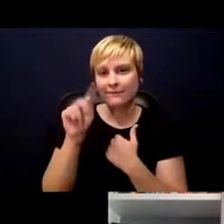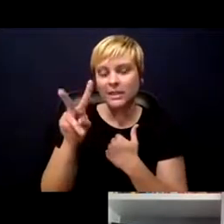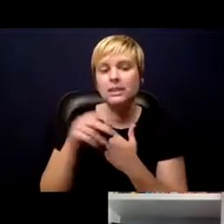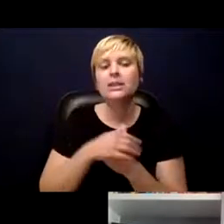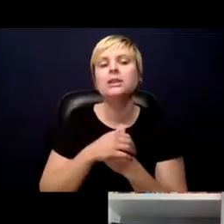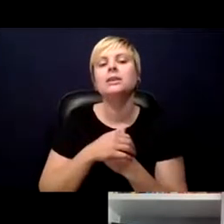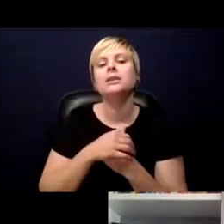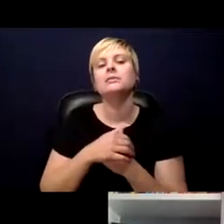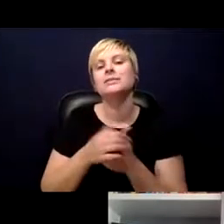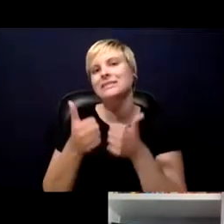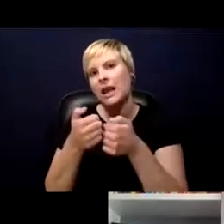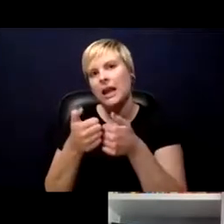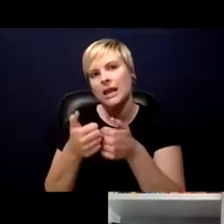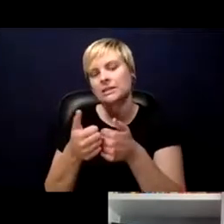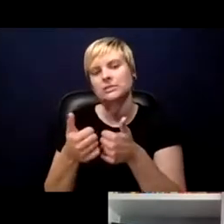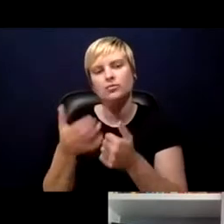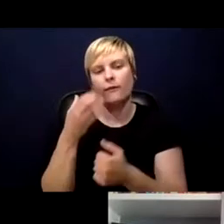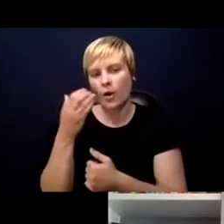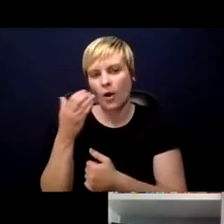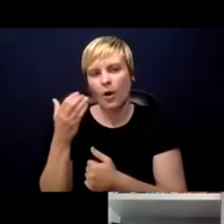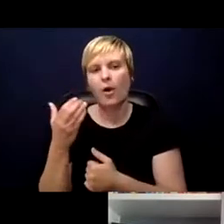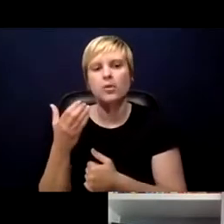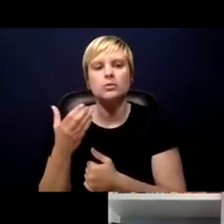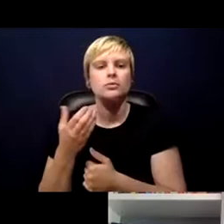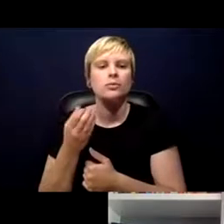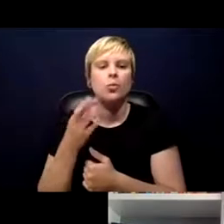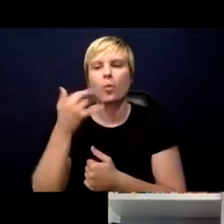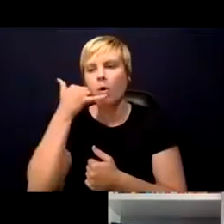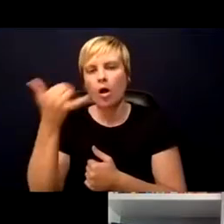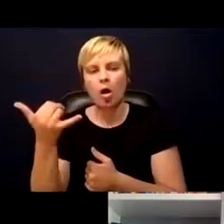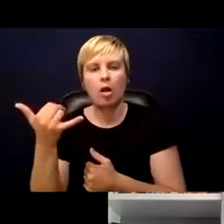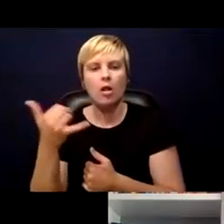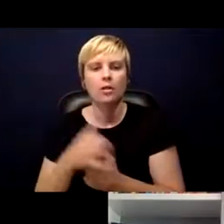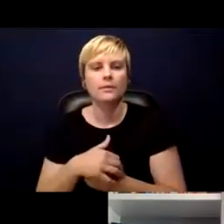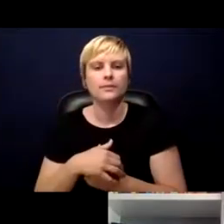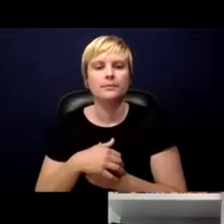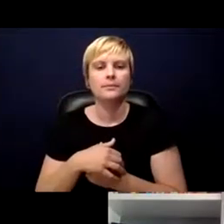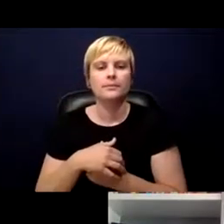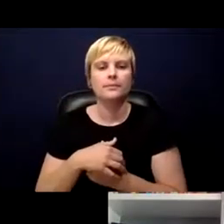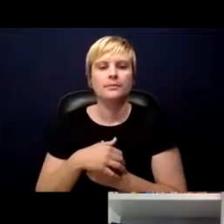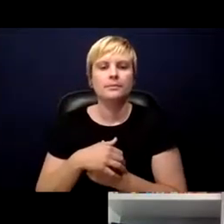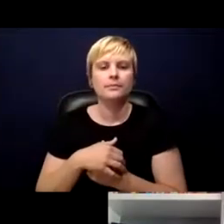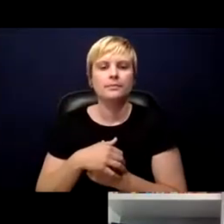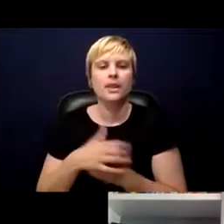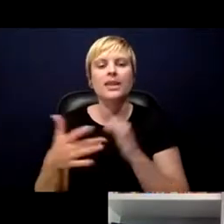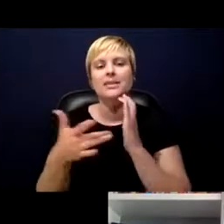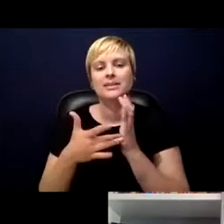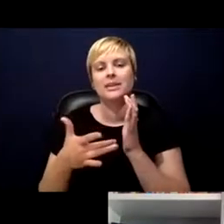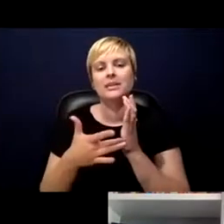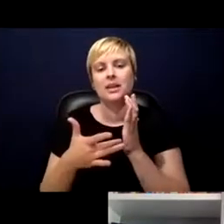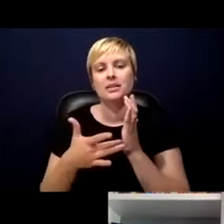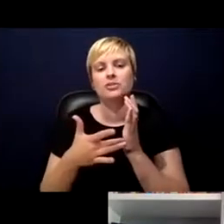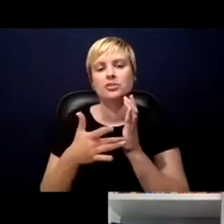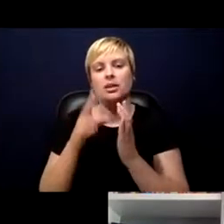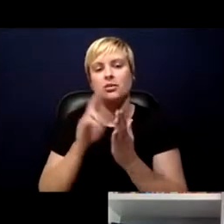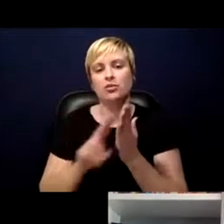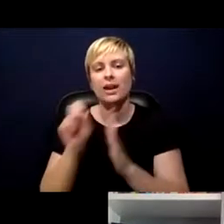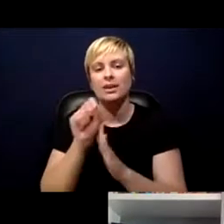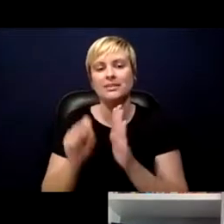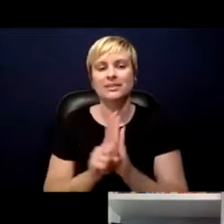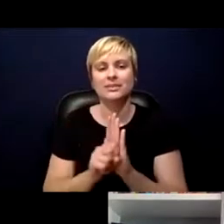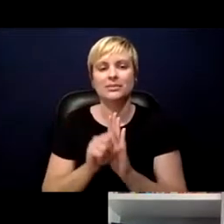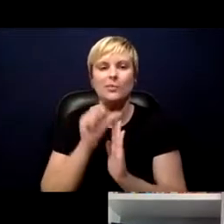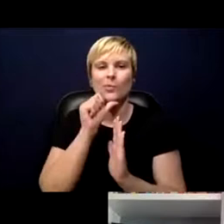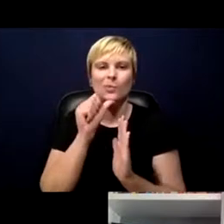whether it's by text messaging on their phones or calling at their homes. The luxury and technology that is here in the United States, we don't have that kind of